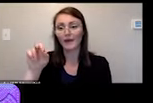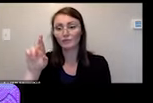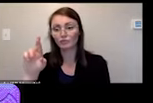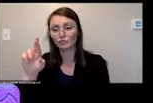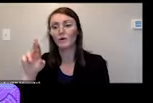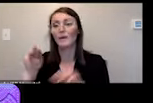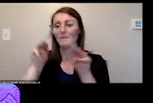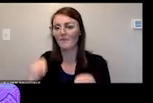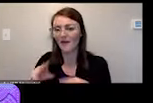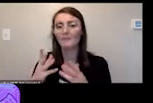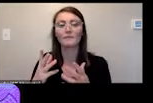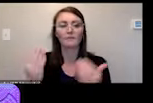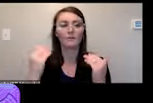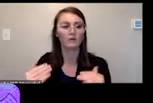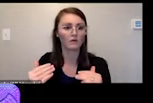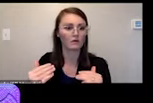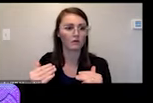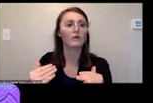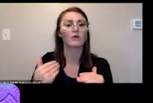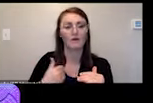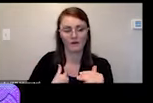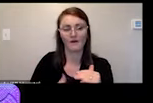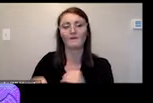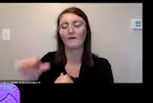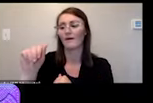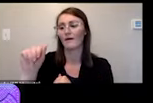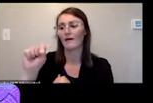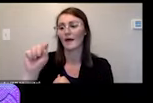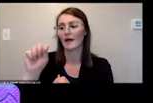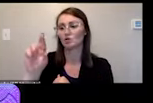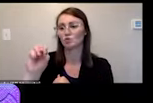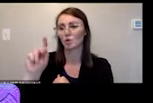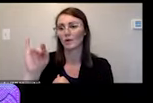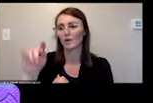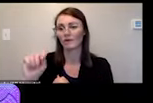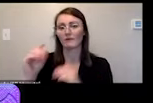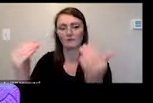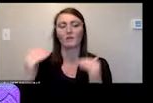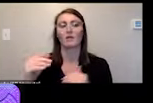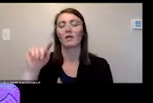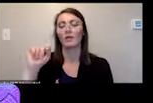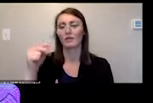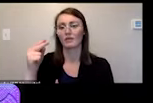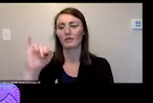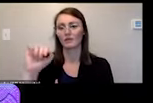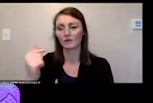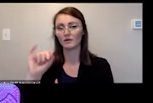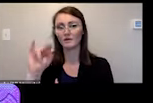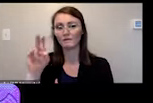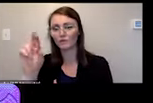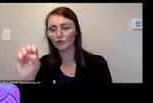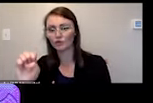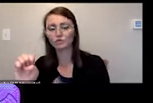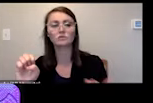roving bit star coins astro kit and thingiverse there's also one more question that says could